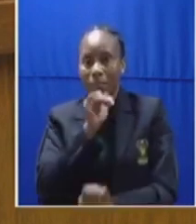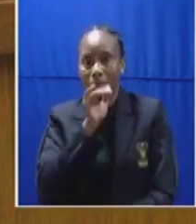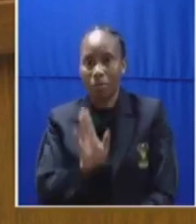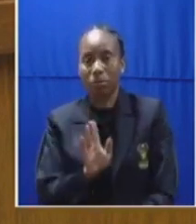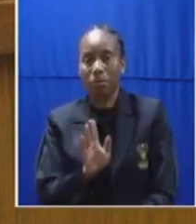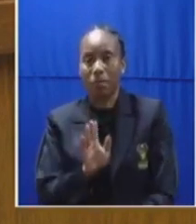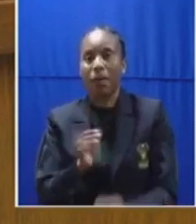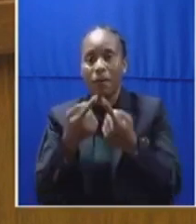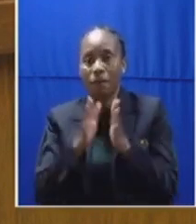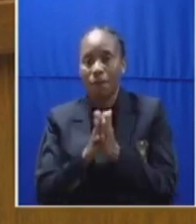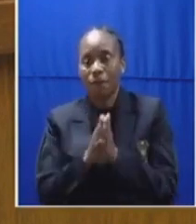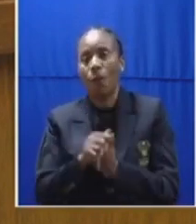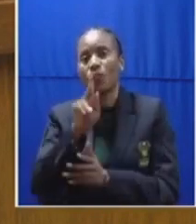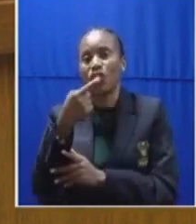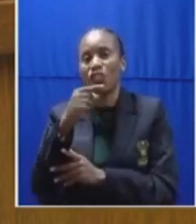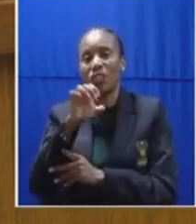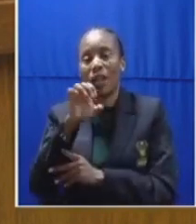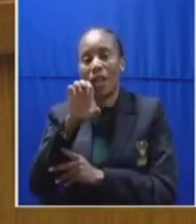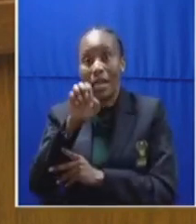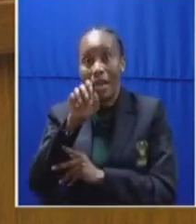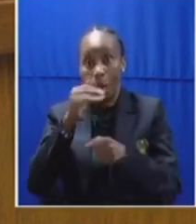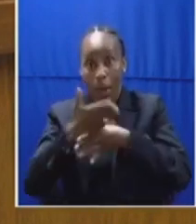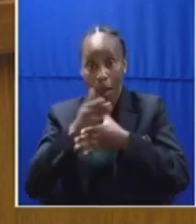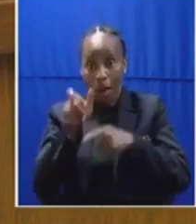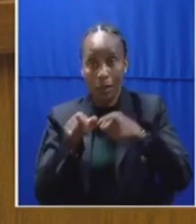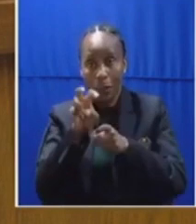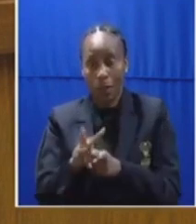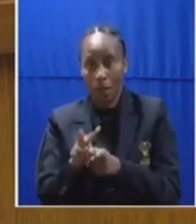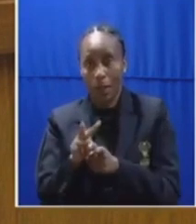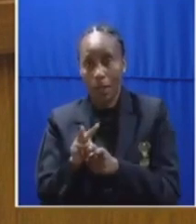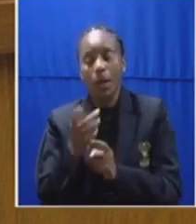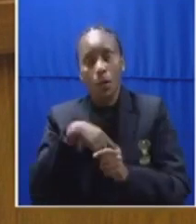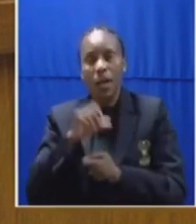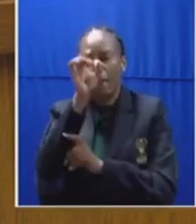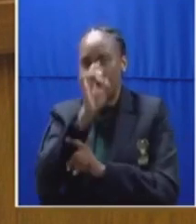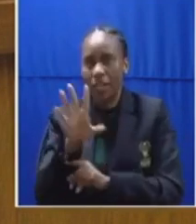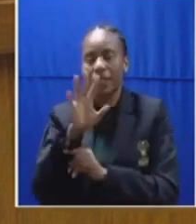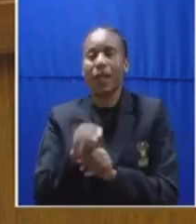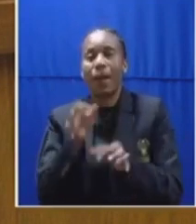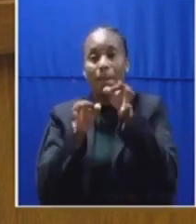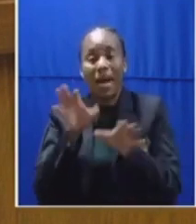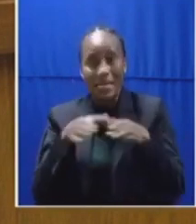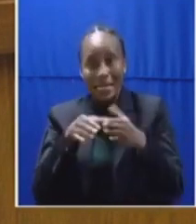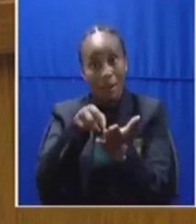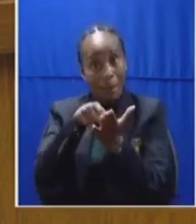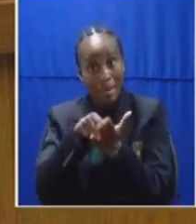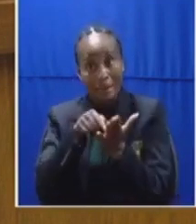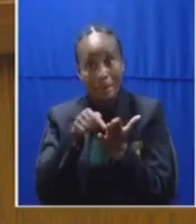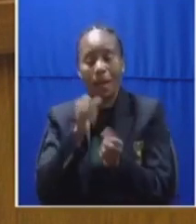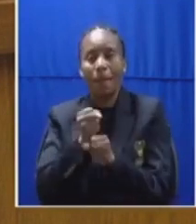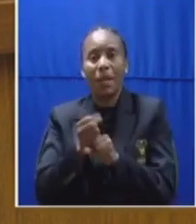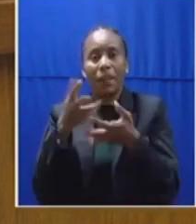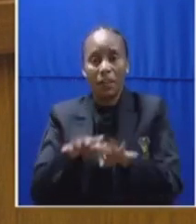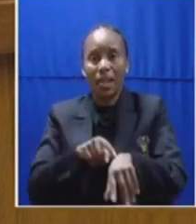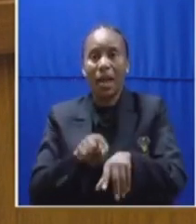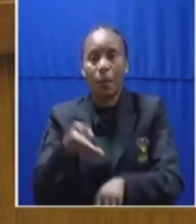for the PIC to report in a transparent manner and we are the first party to make this demand even when we arrived